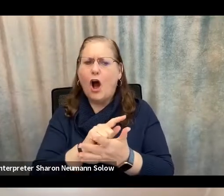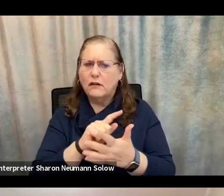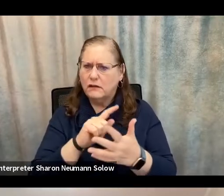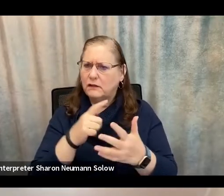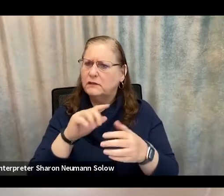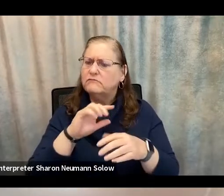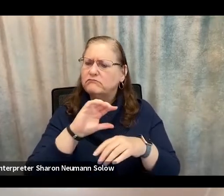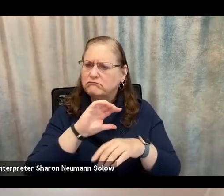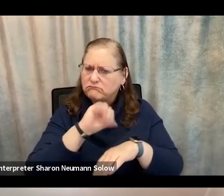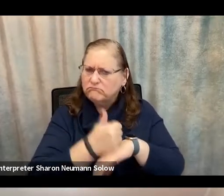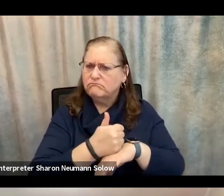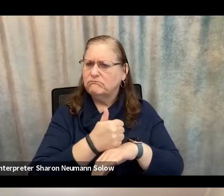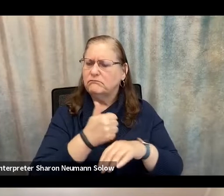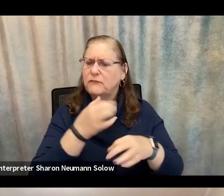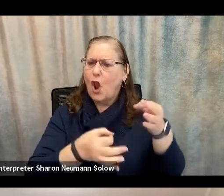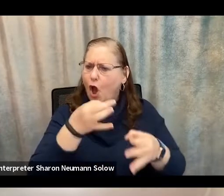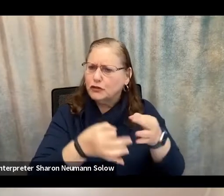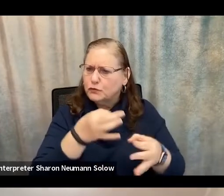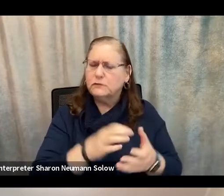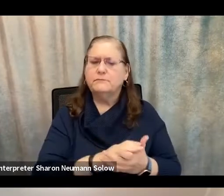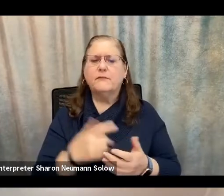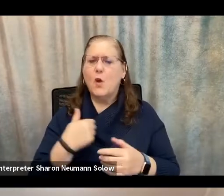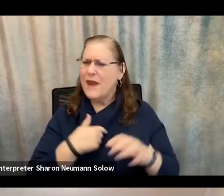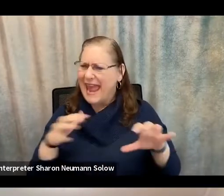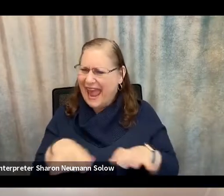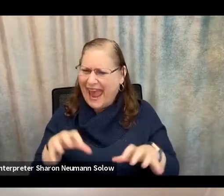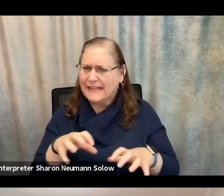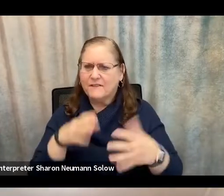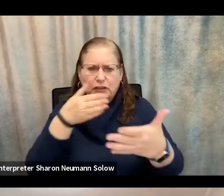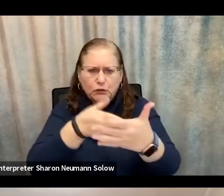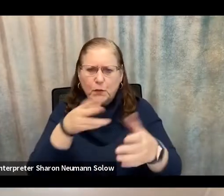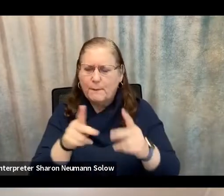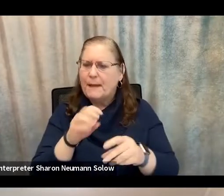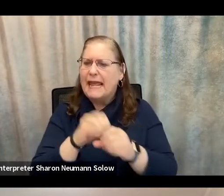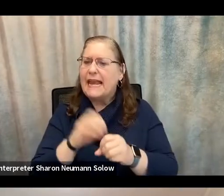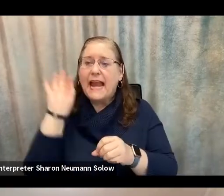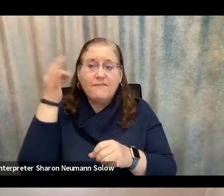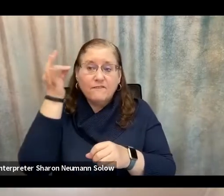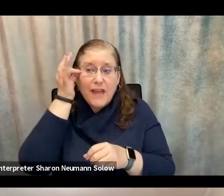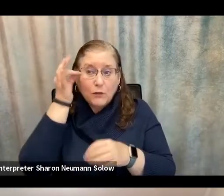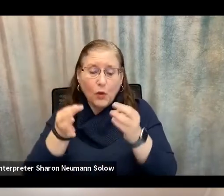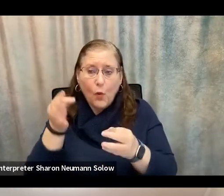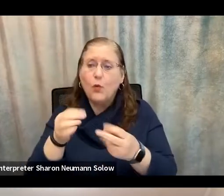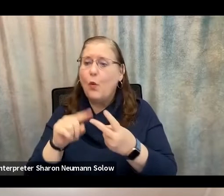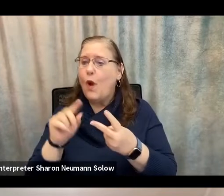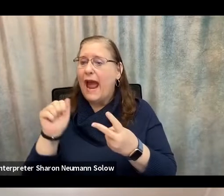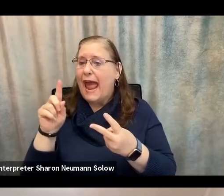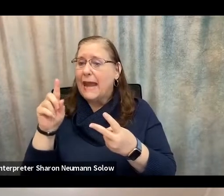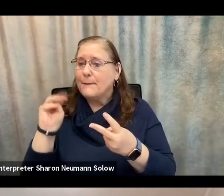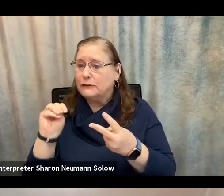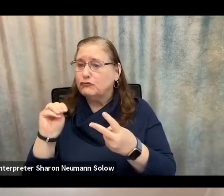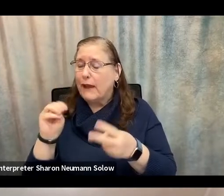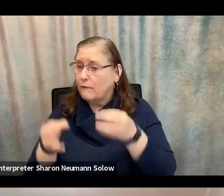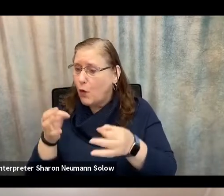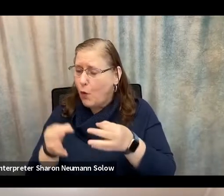We actively sue people in federal court or administrative court, and we try to get money back to people who have